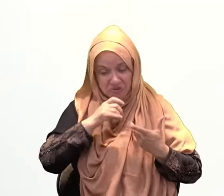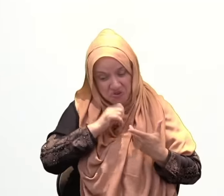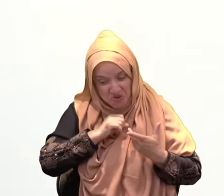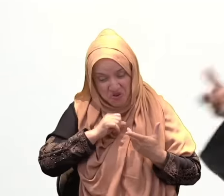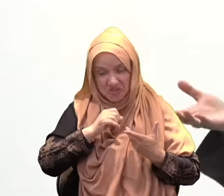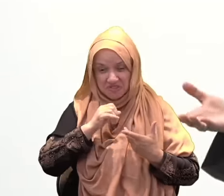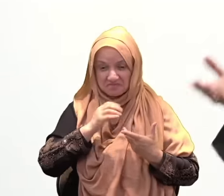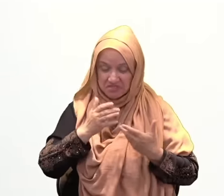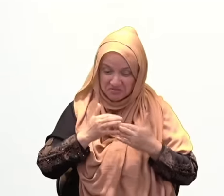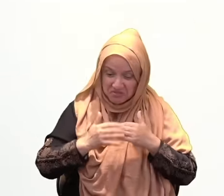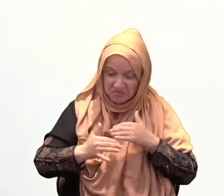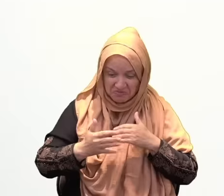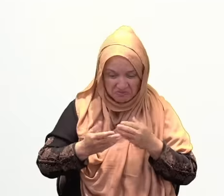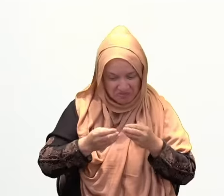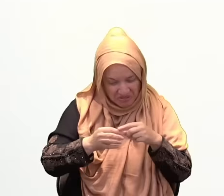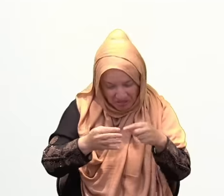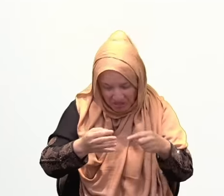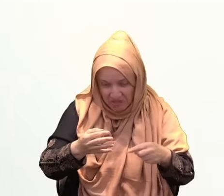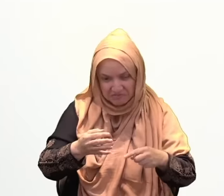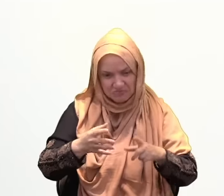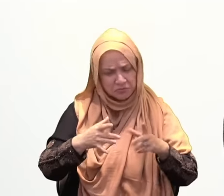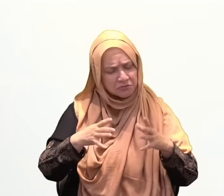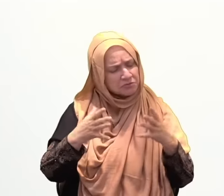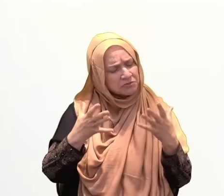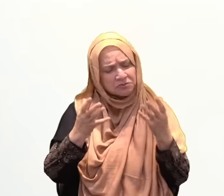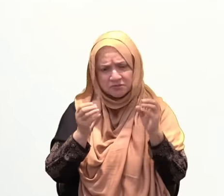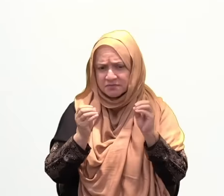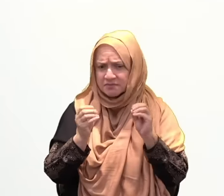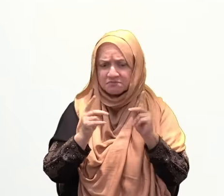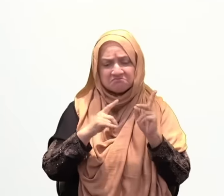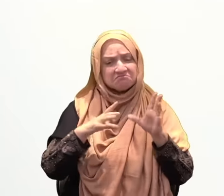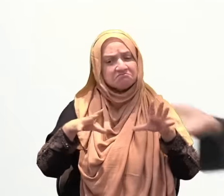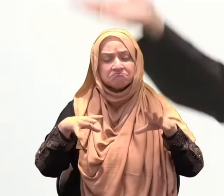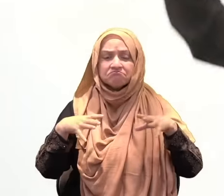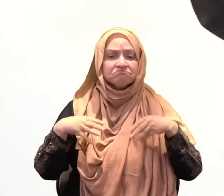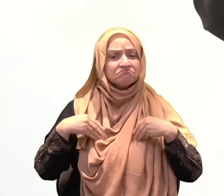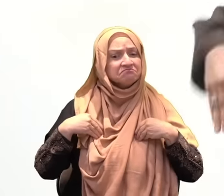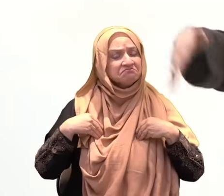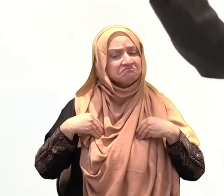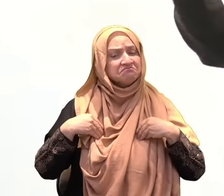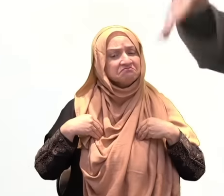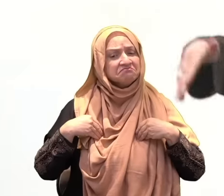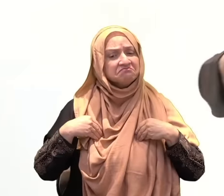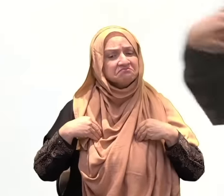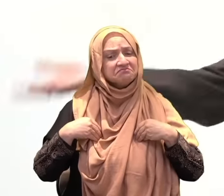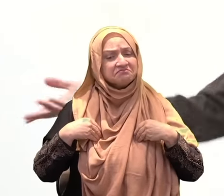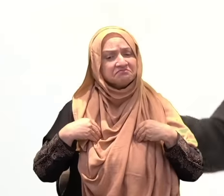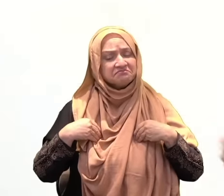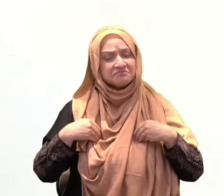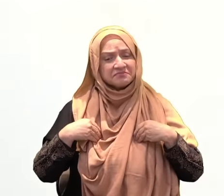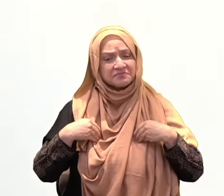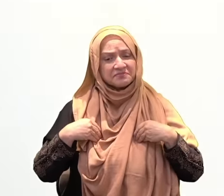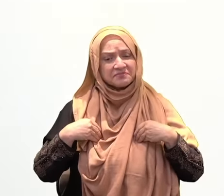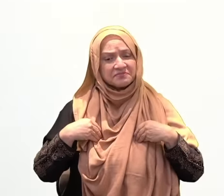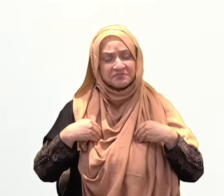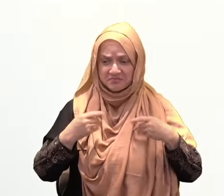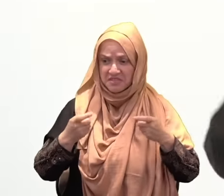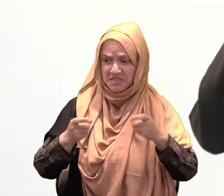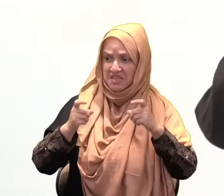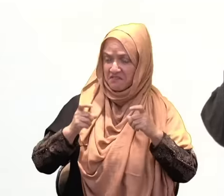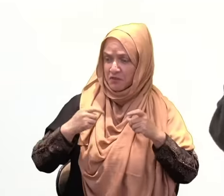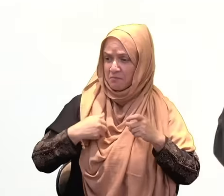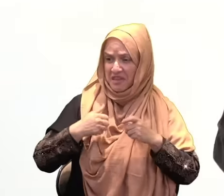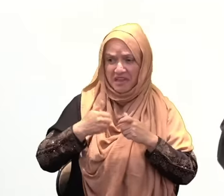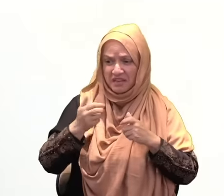And then Talha radiallahu anhu, a narrator from Jabir radiallahu anhu said, I started loving vinegar too. And then the narrator from Talha says, I started loving vinegar too.